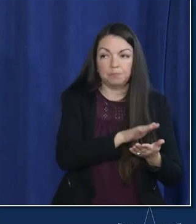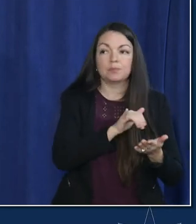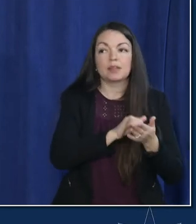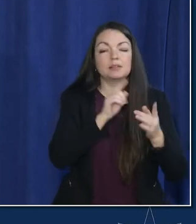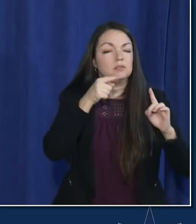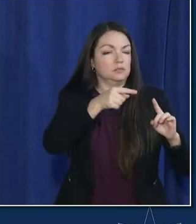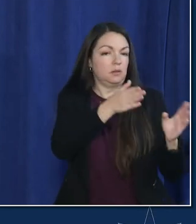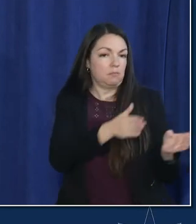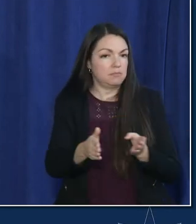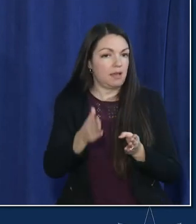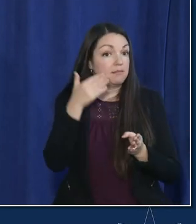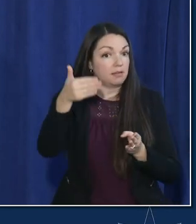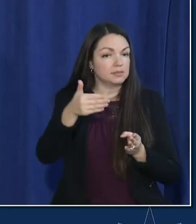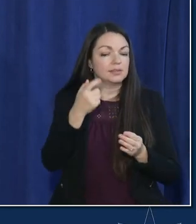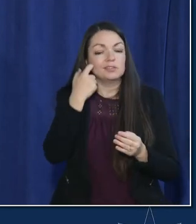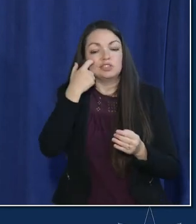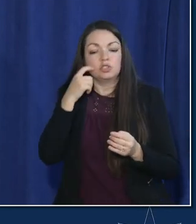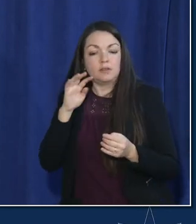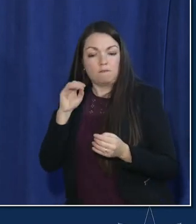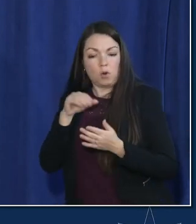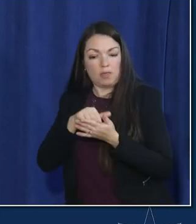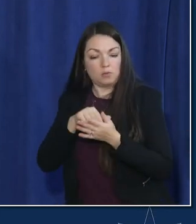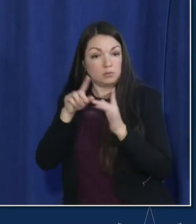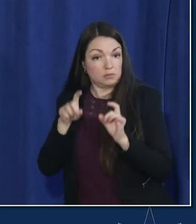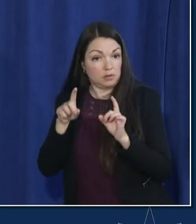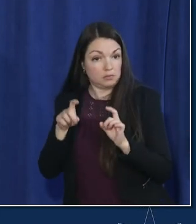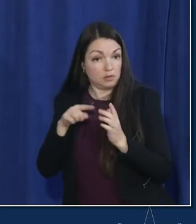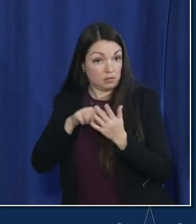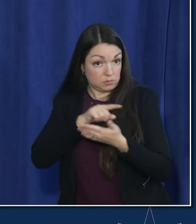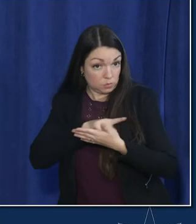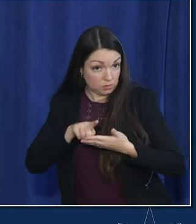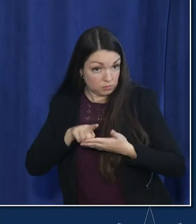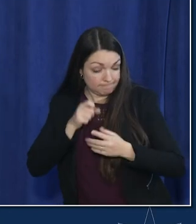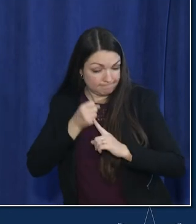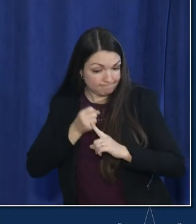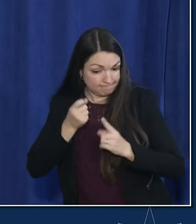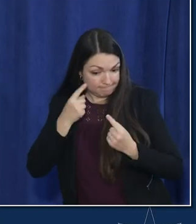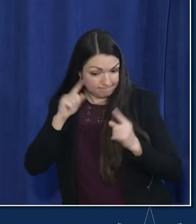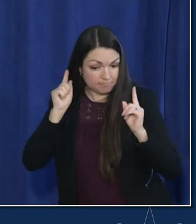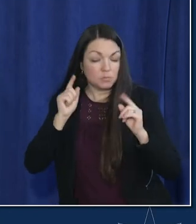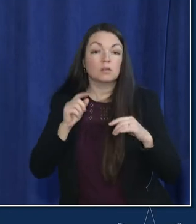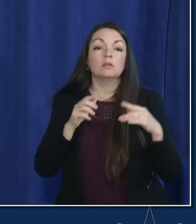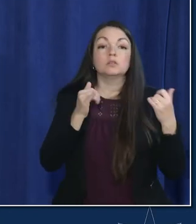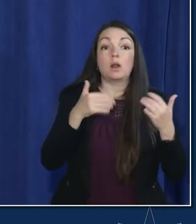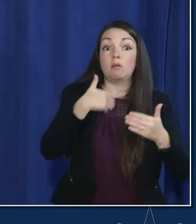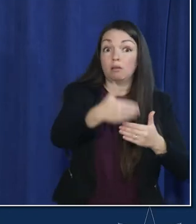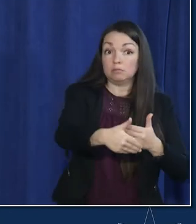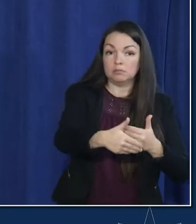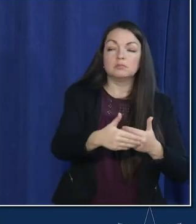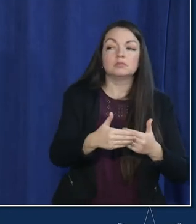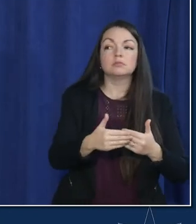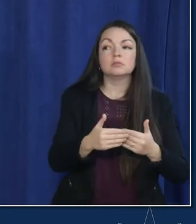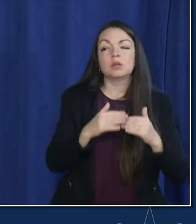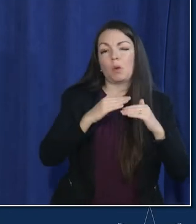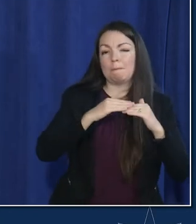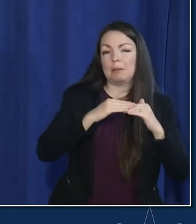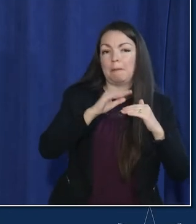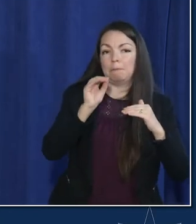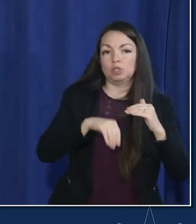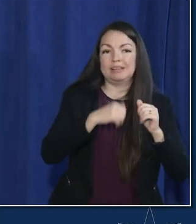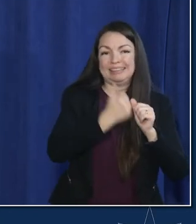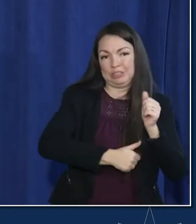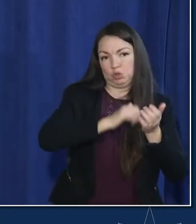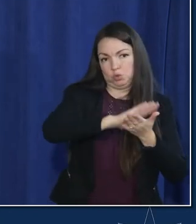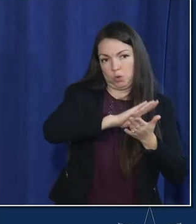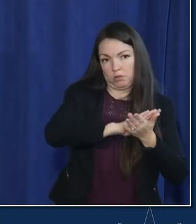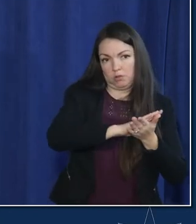next and so we just hit the 40 000 this week so now that will be our next step so my goal will be a minimum percent of every school right